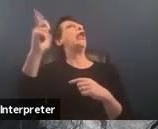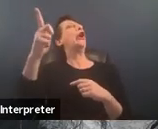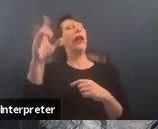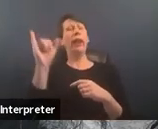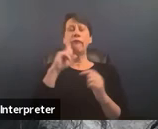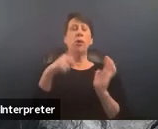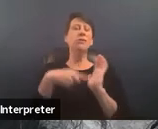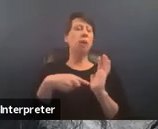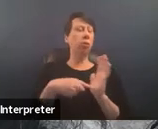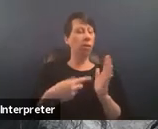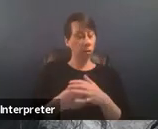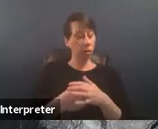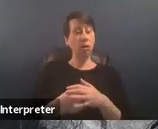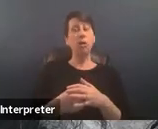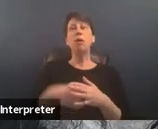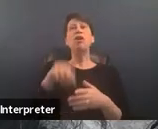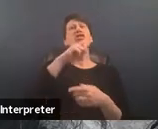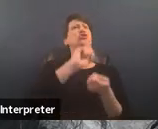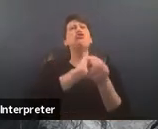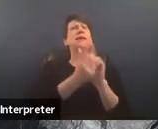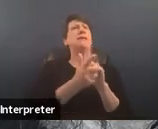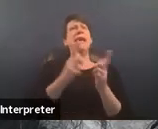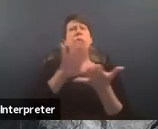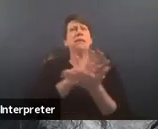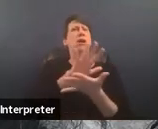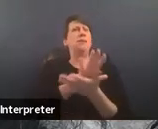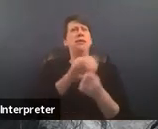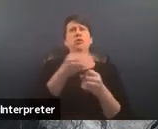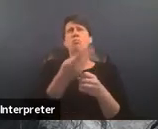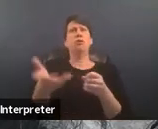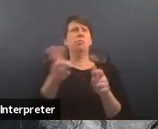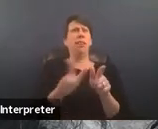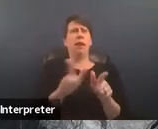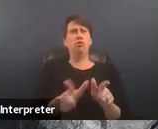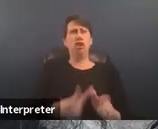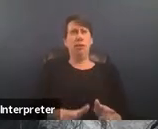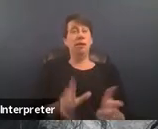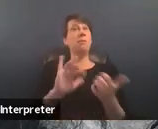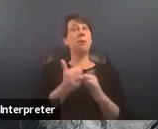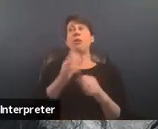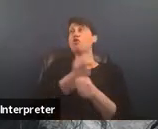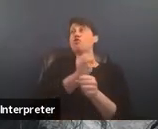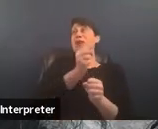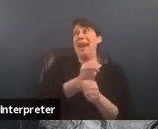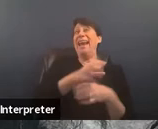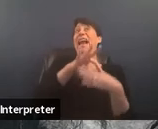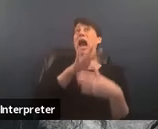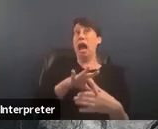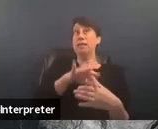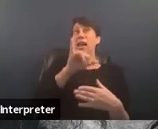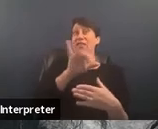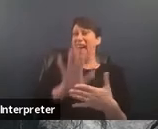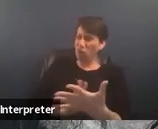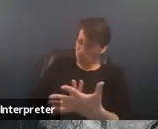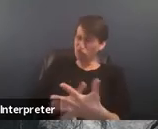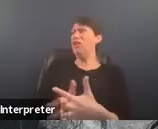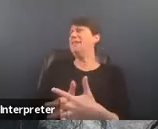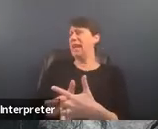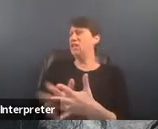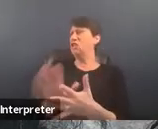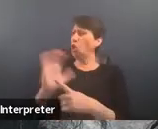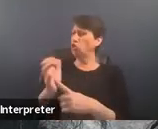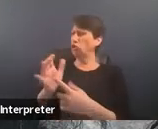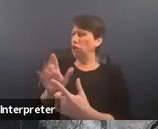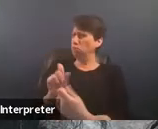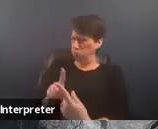merely translating documents into multiple languages versus creating content that resonates culturally with a